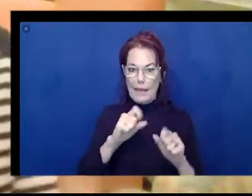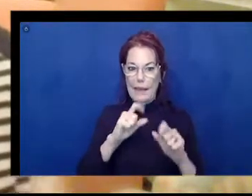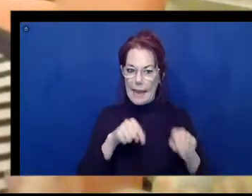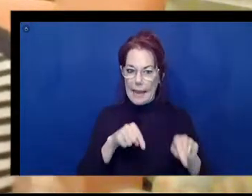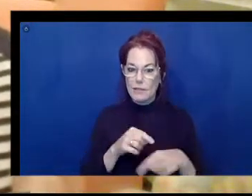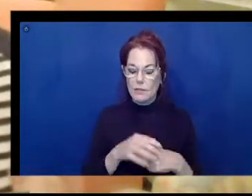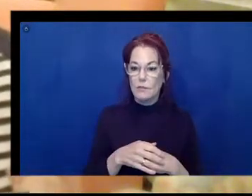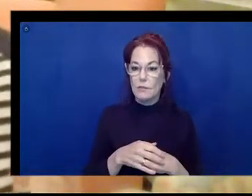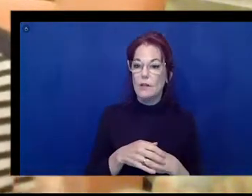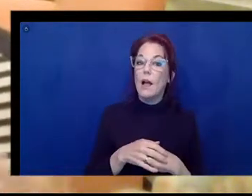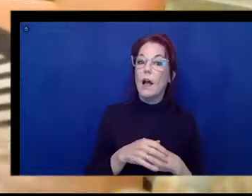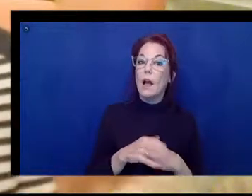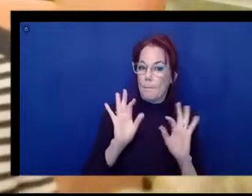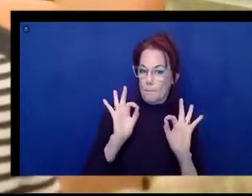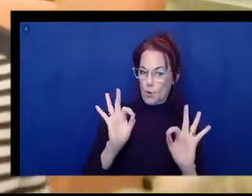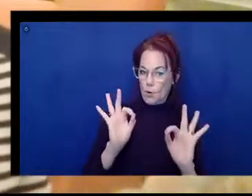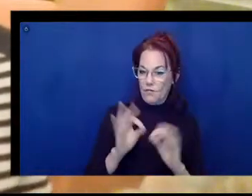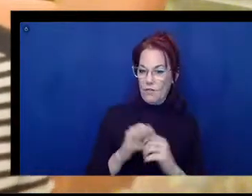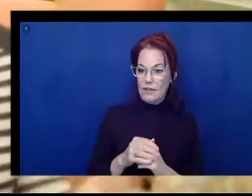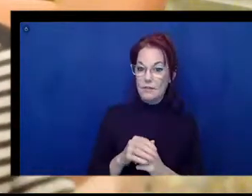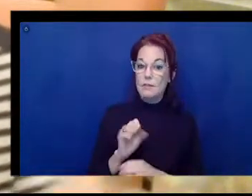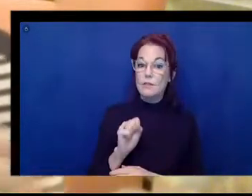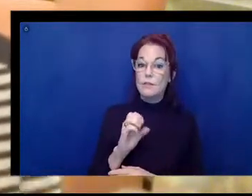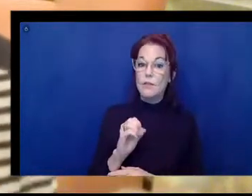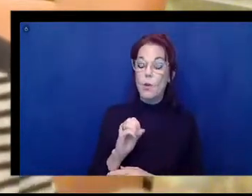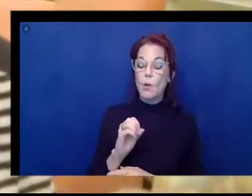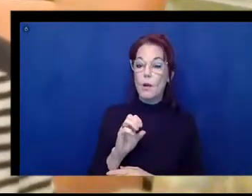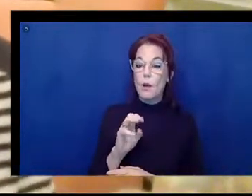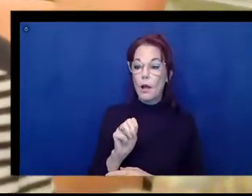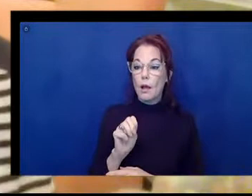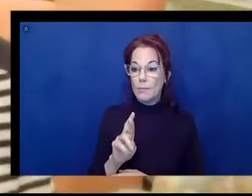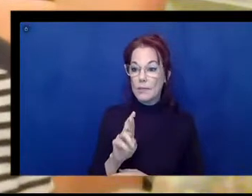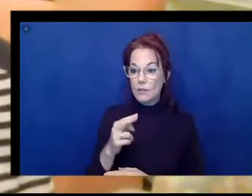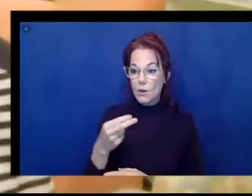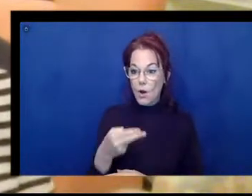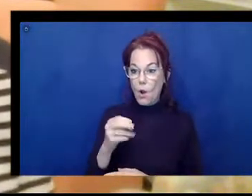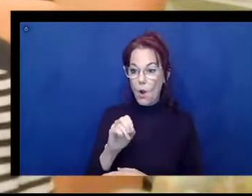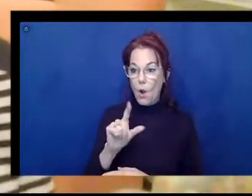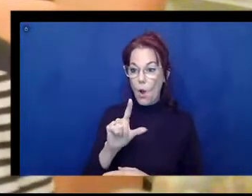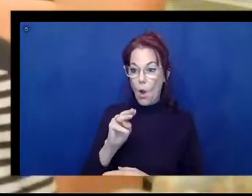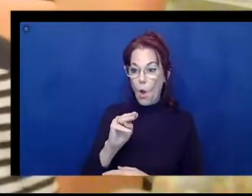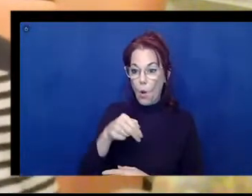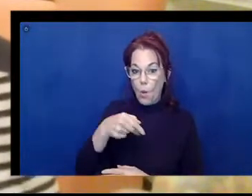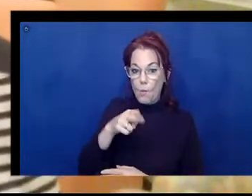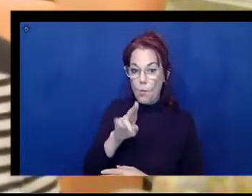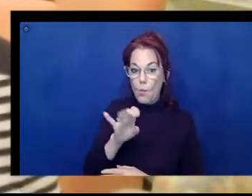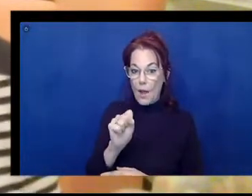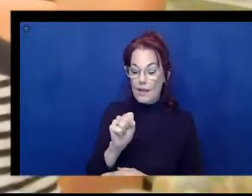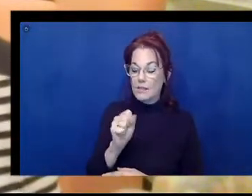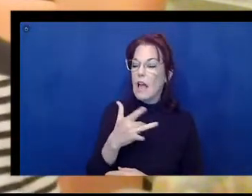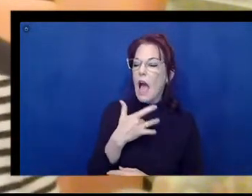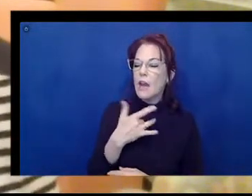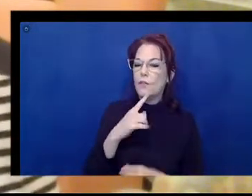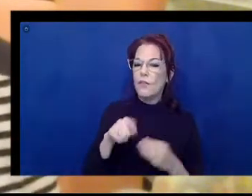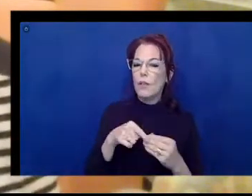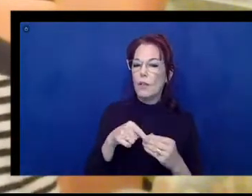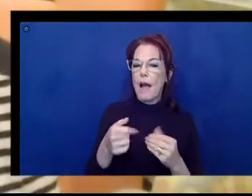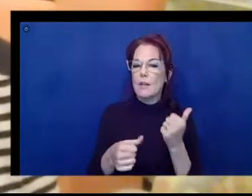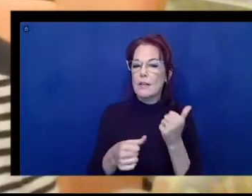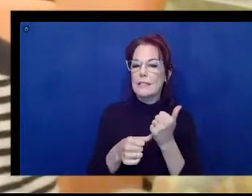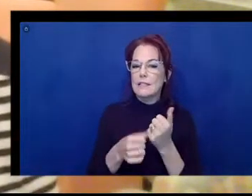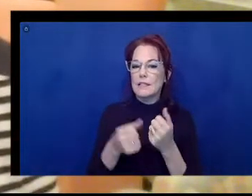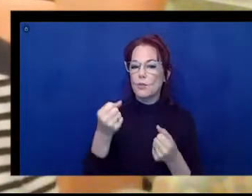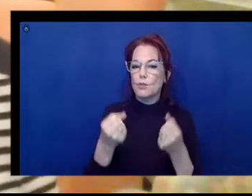and all the related supports up-level the playing field for disabled veterans and their quality of life after they